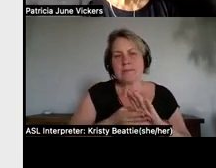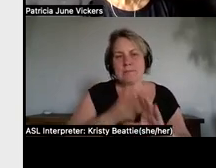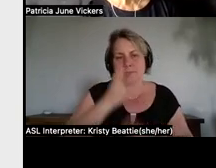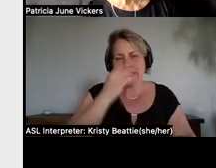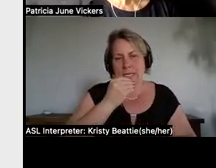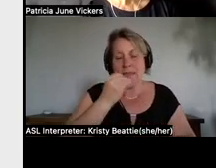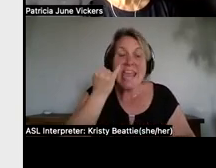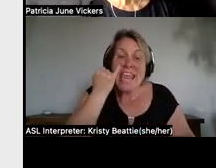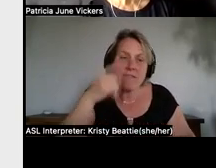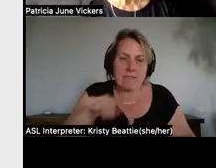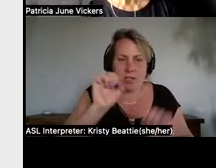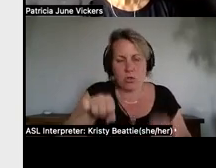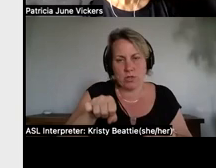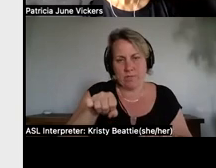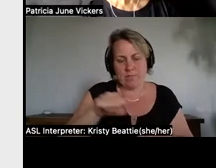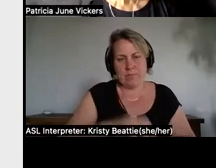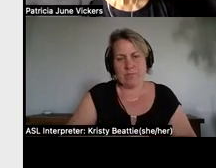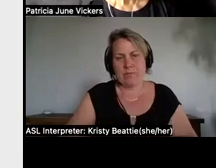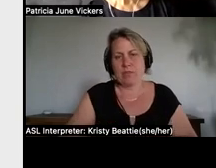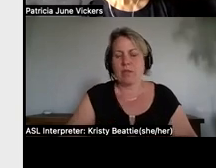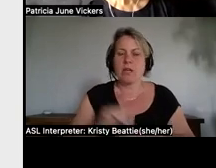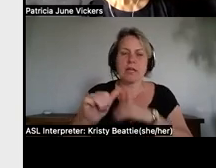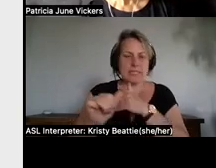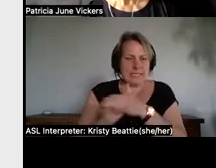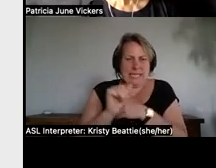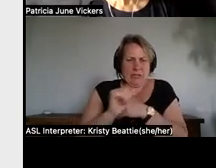the dangers that were there could